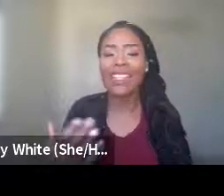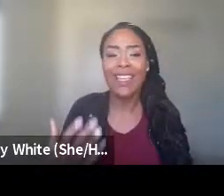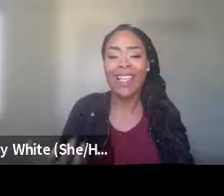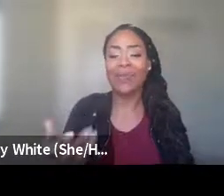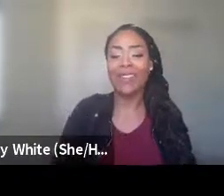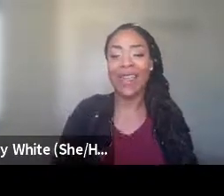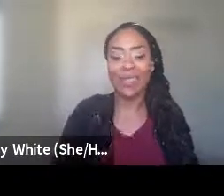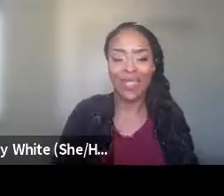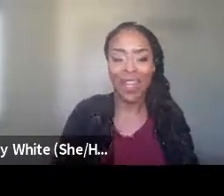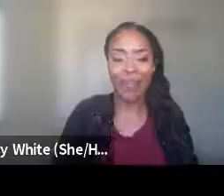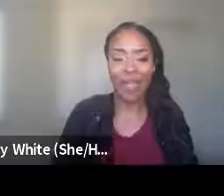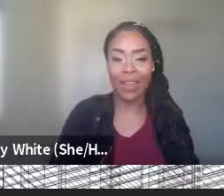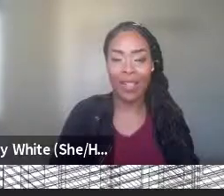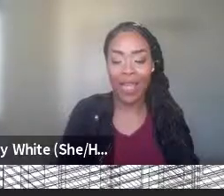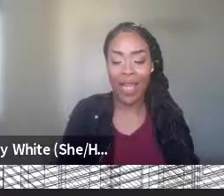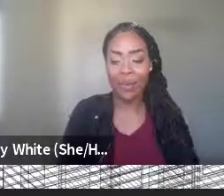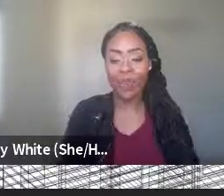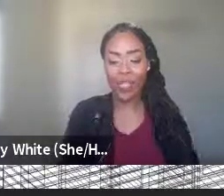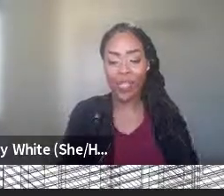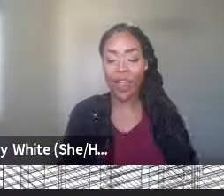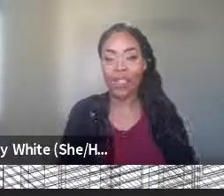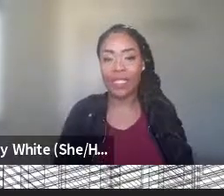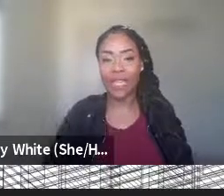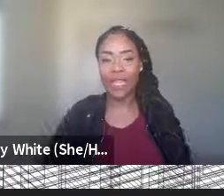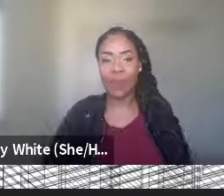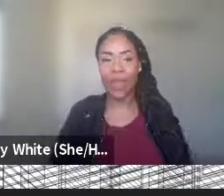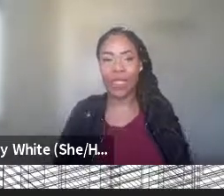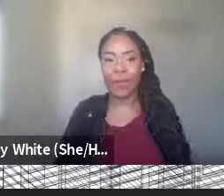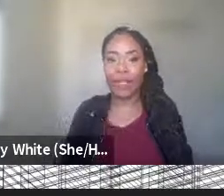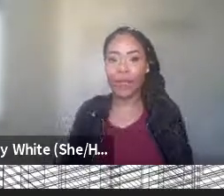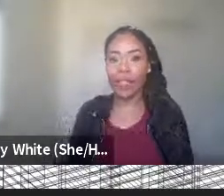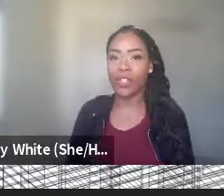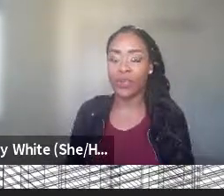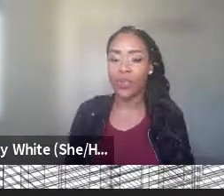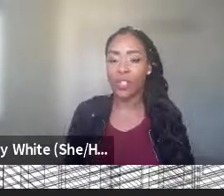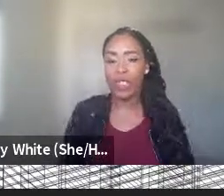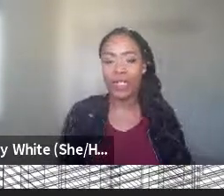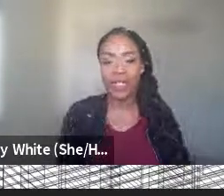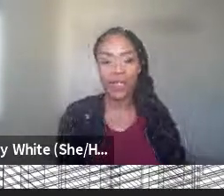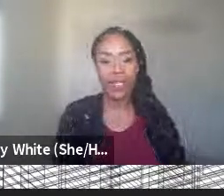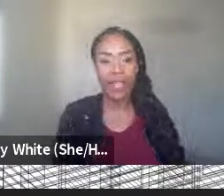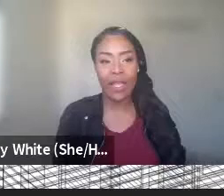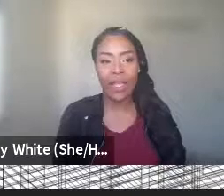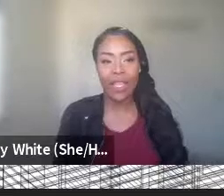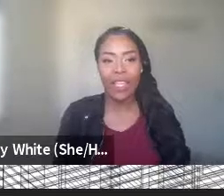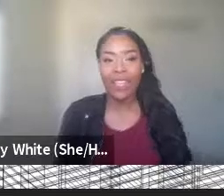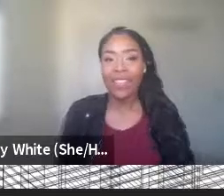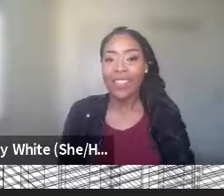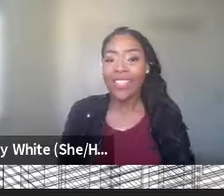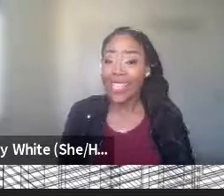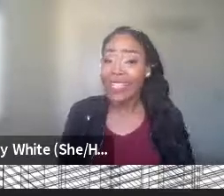And so that's, that's one of the other things that I've been fortunate enough to see in my experience at the General Justice Center is that